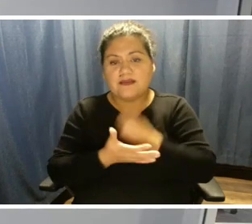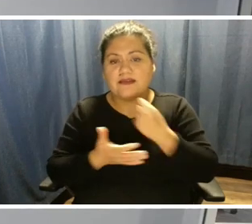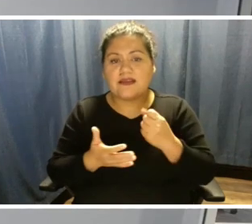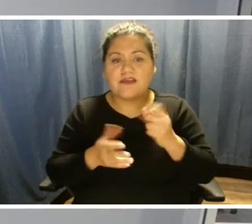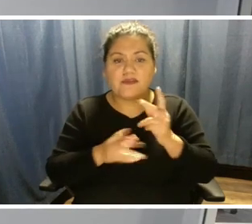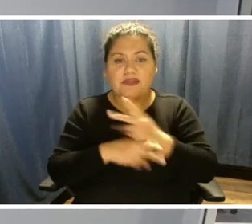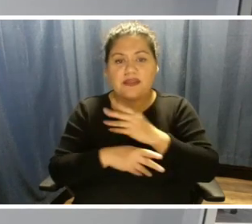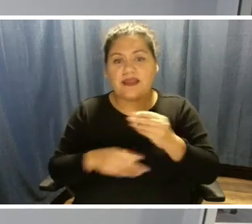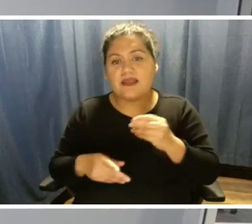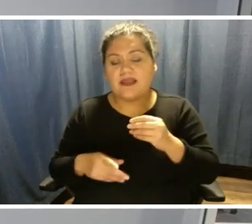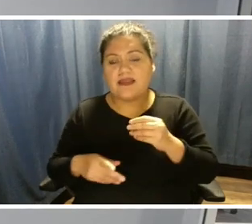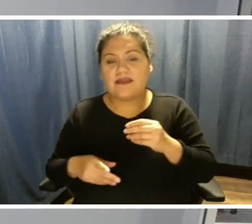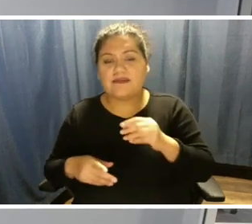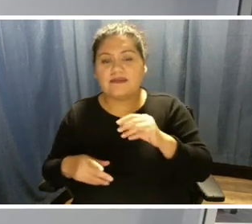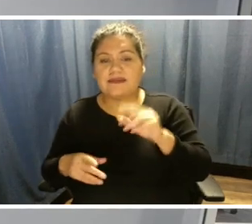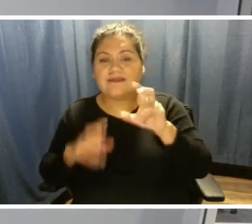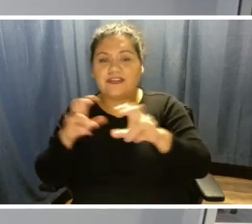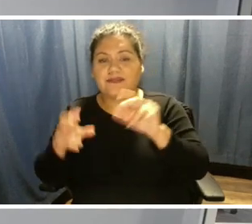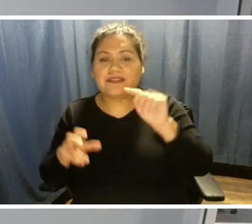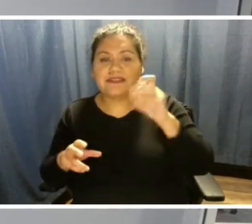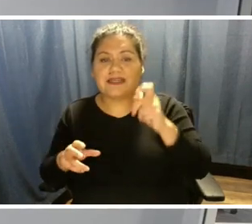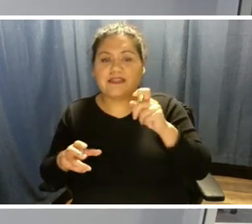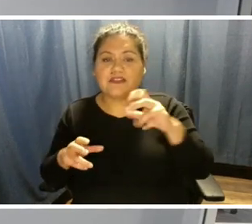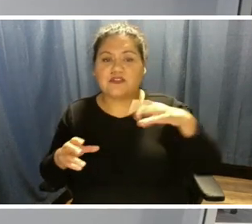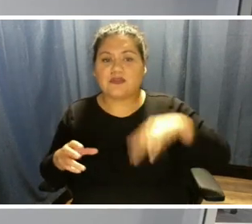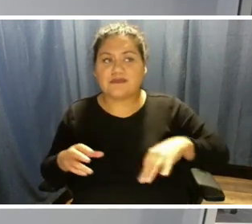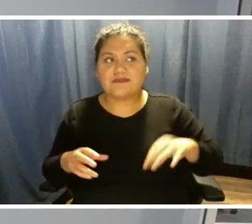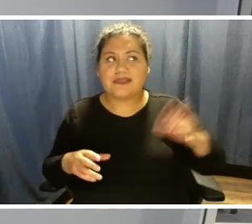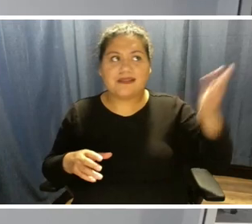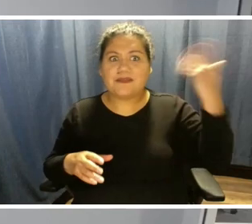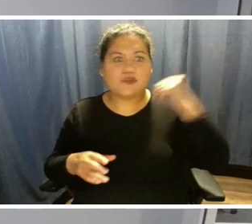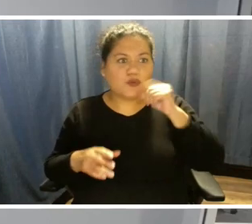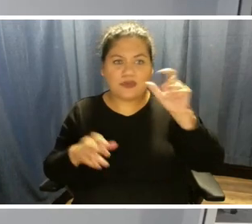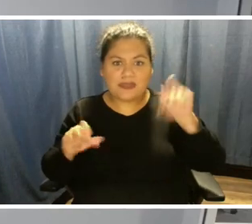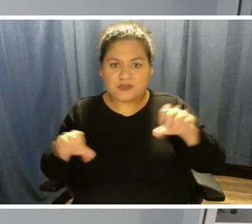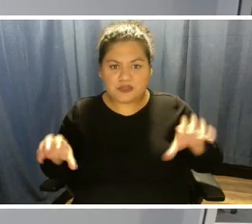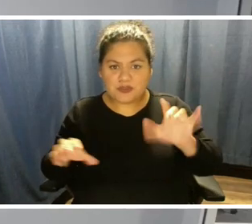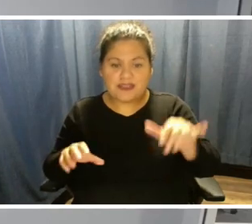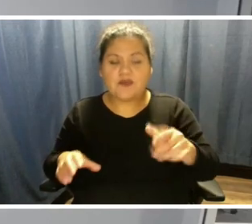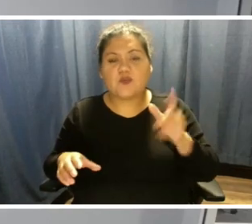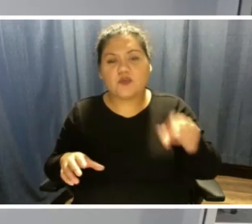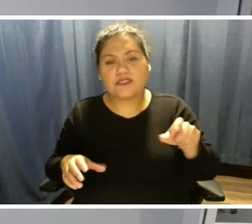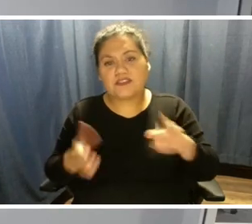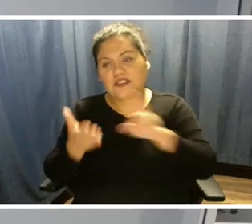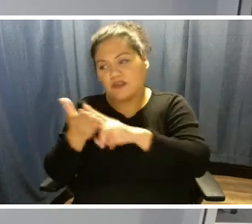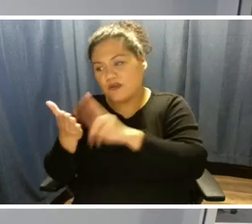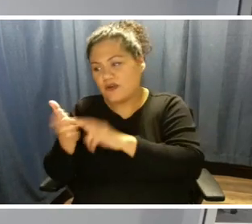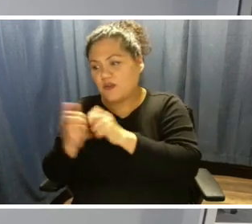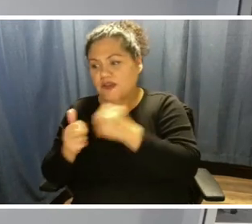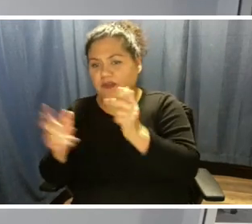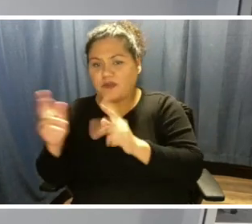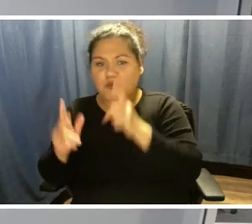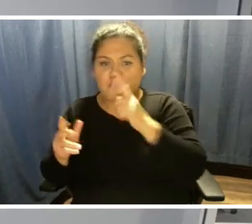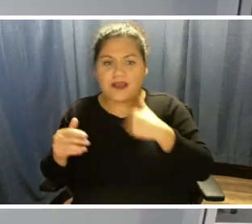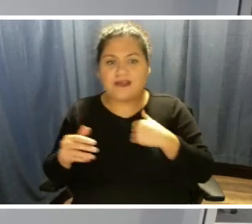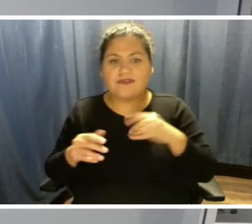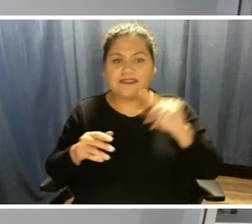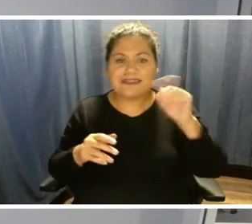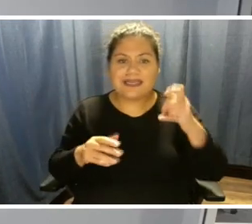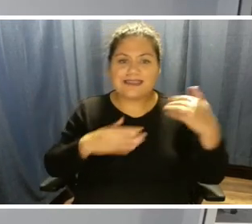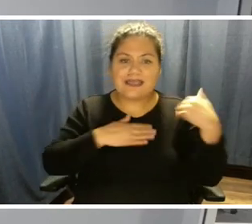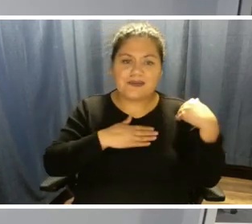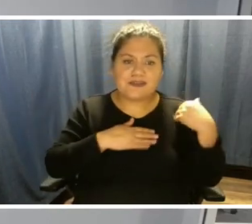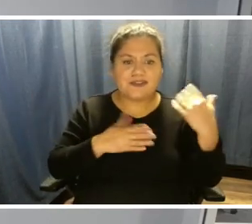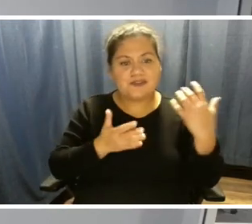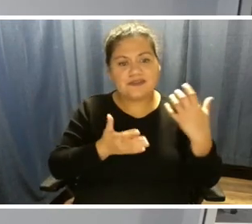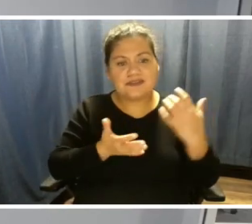tax credits. Historically, we've not been able to do that and we've needed to contract with others that have tax liabilities to take advantage